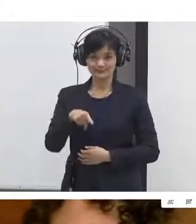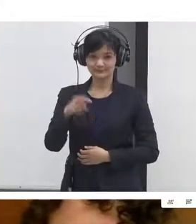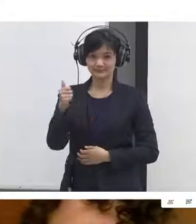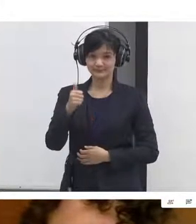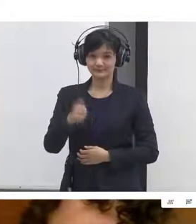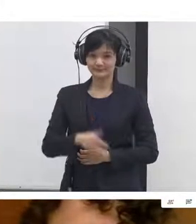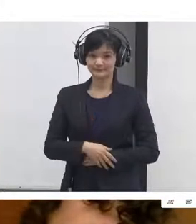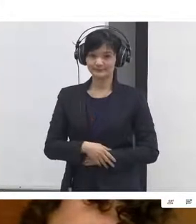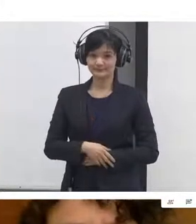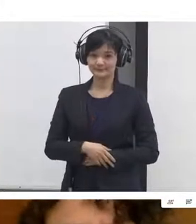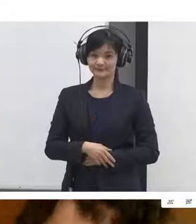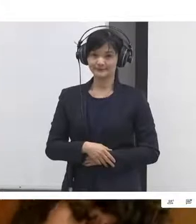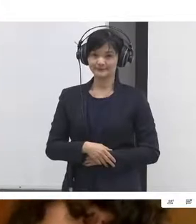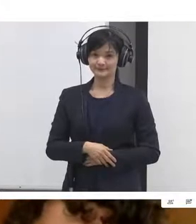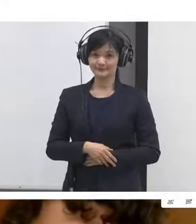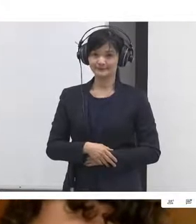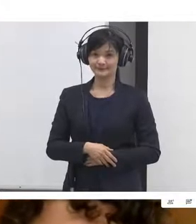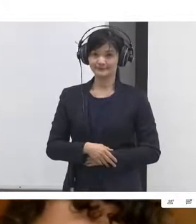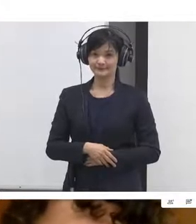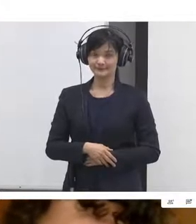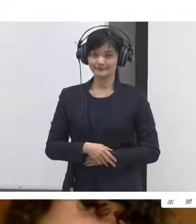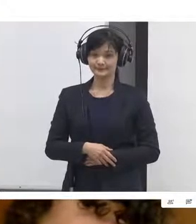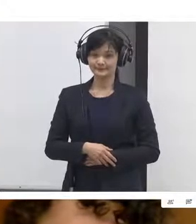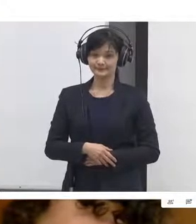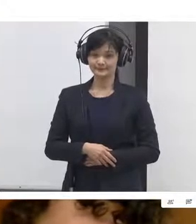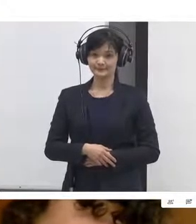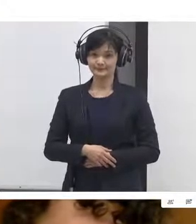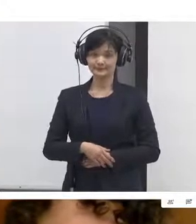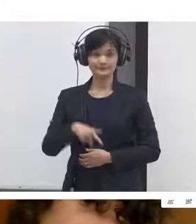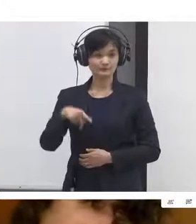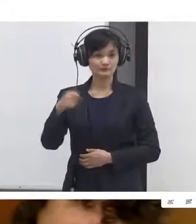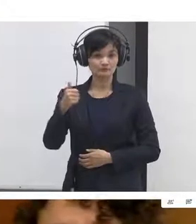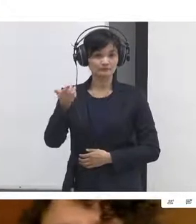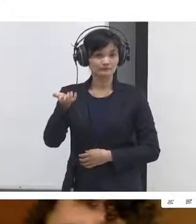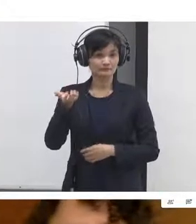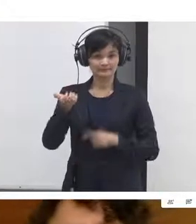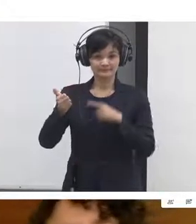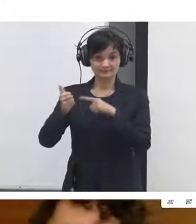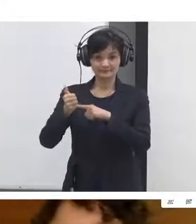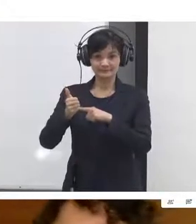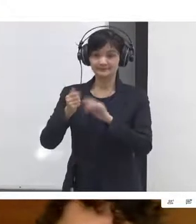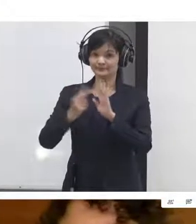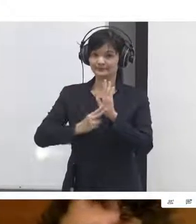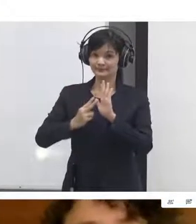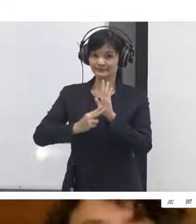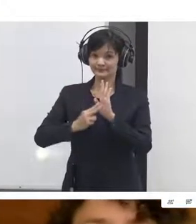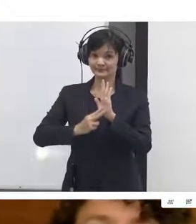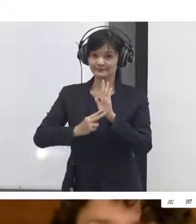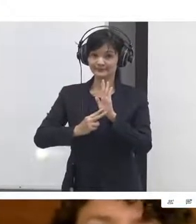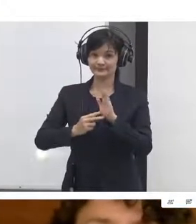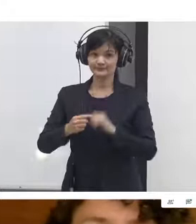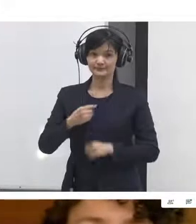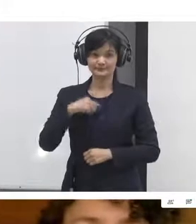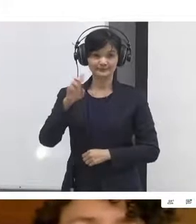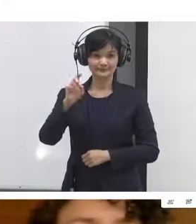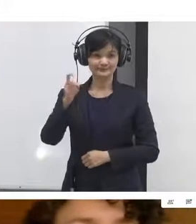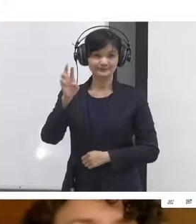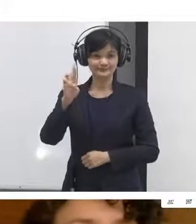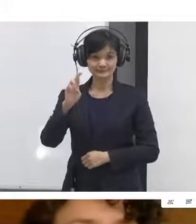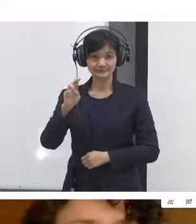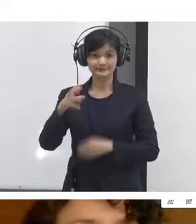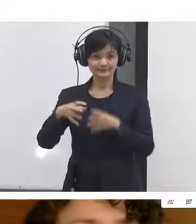as Paul was just describing that all of this energy of XR is to bring about